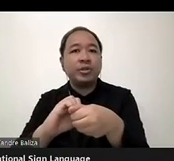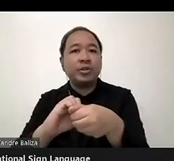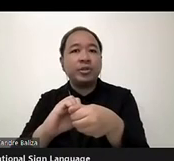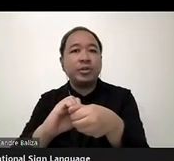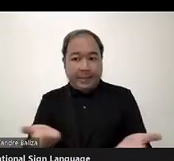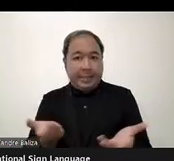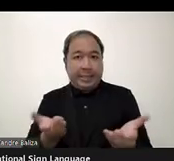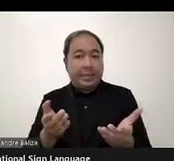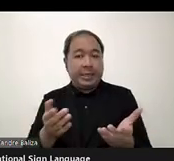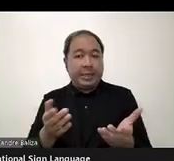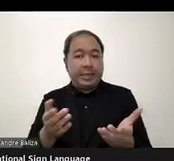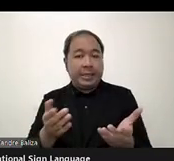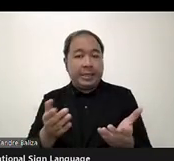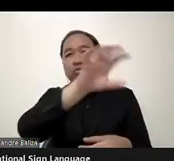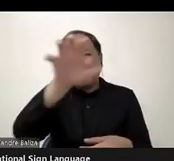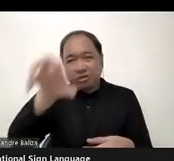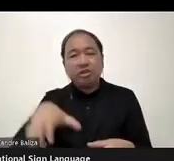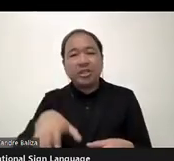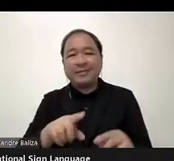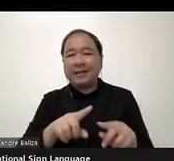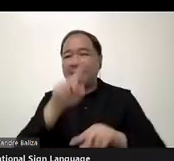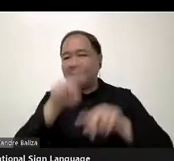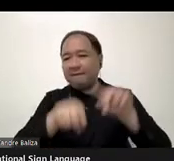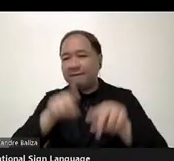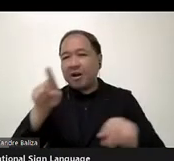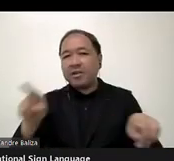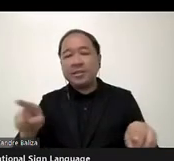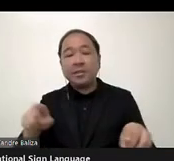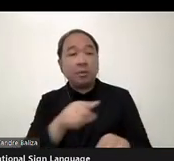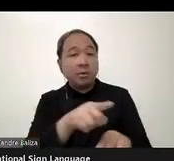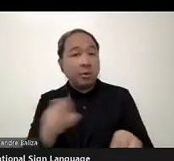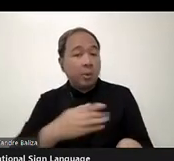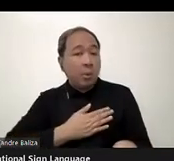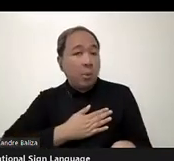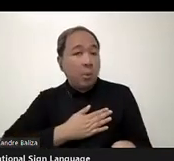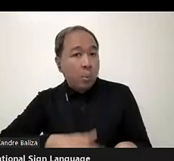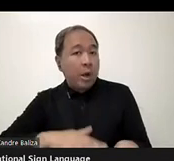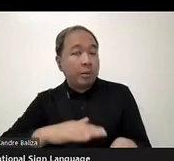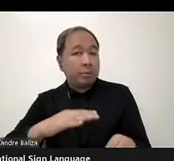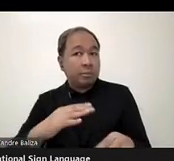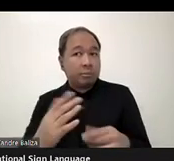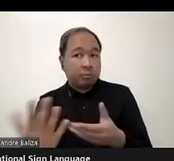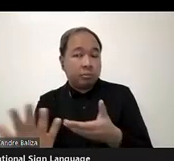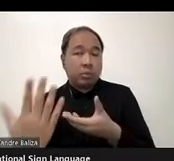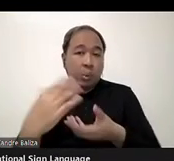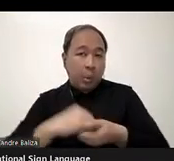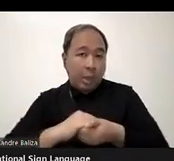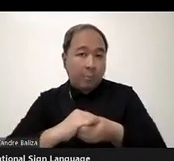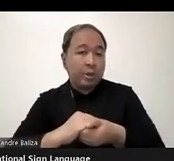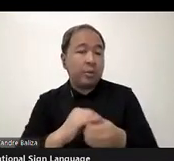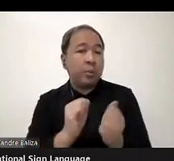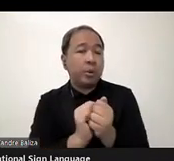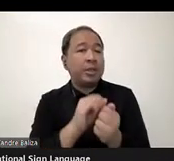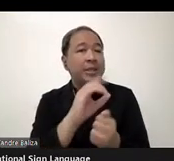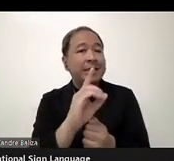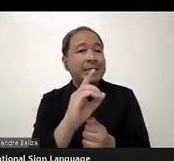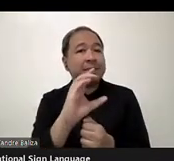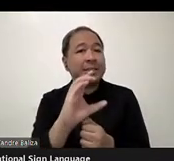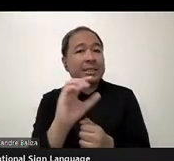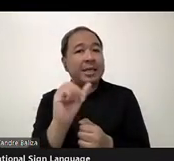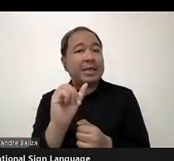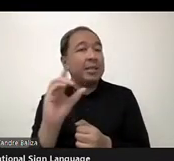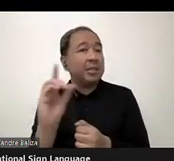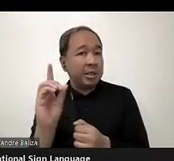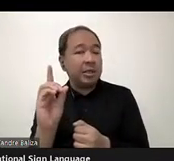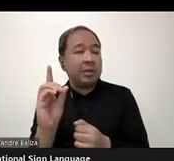in other regions as well, that if you want to, uh, come and collaborate with the DCAD, uh, we would definitely